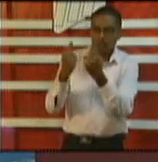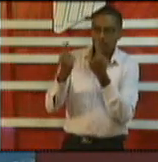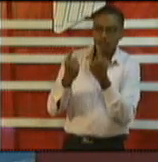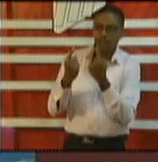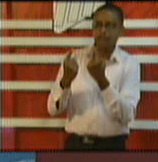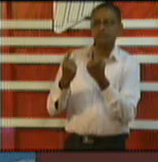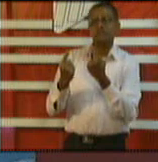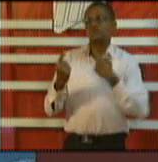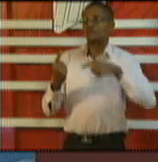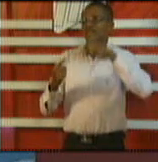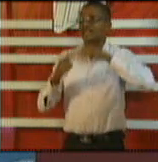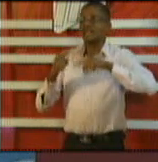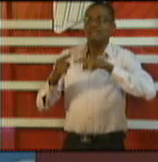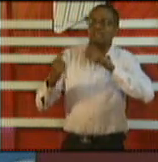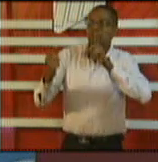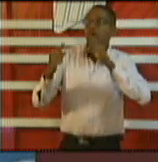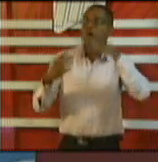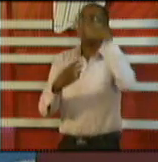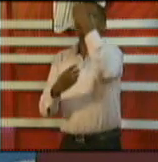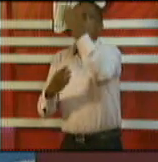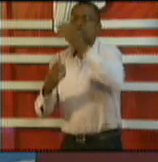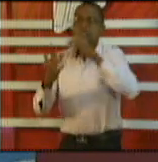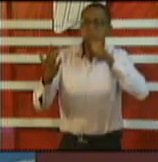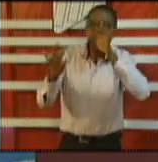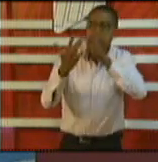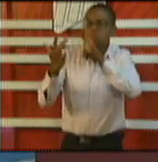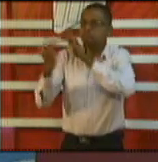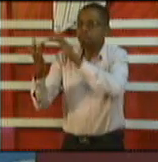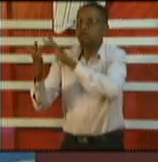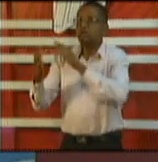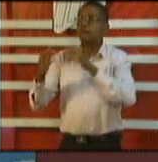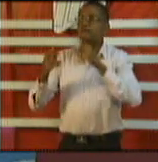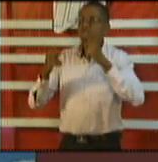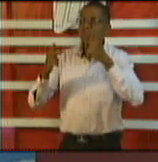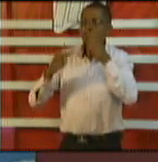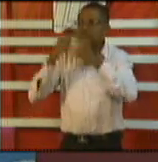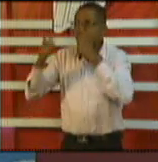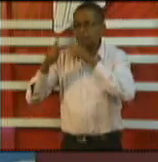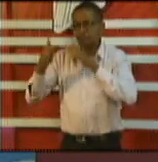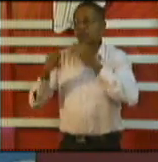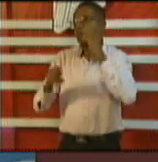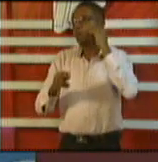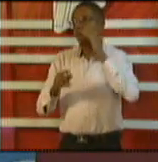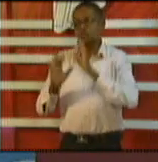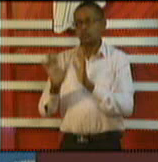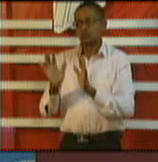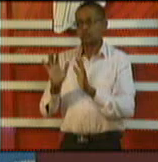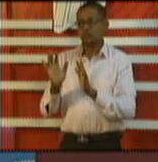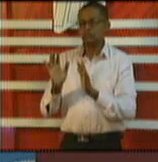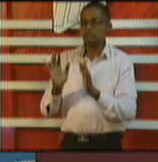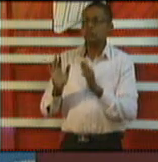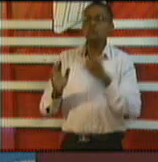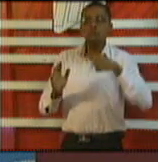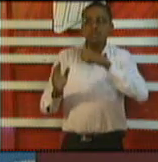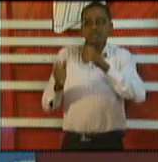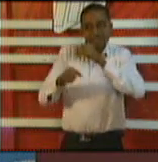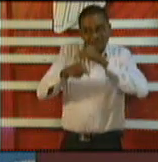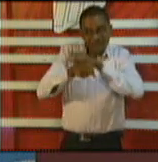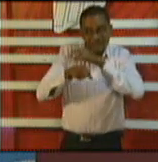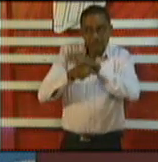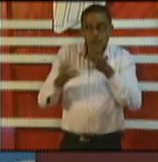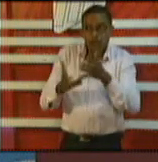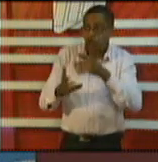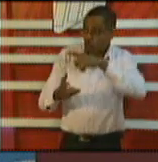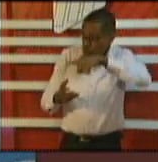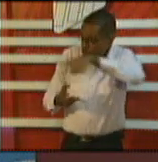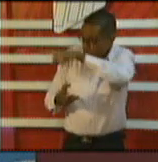outside of our health facilities to go put to persons homes and do testing so what we are advising again is is for persons who have